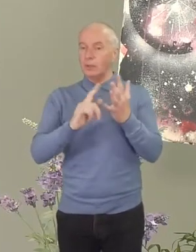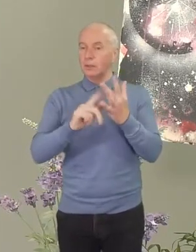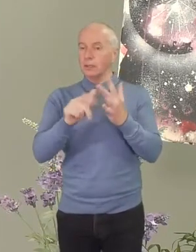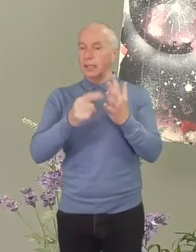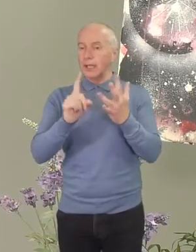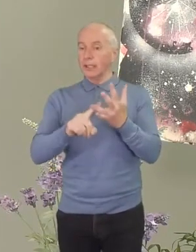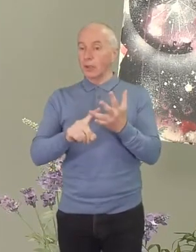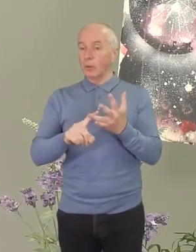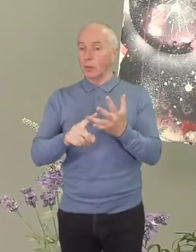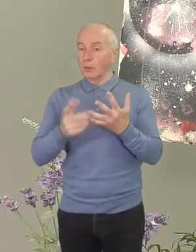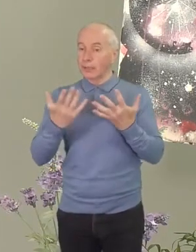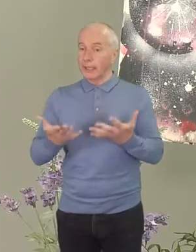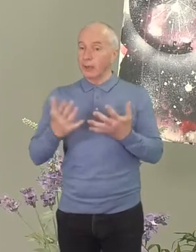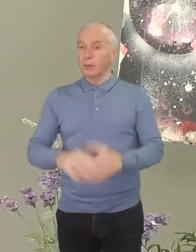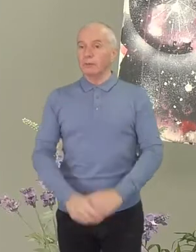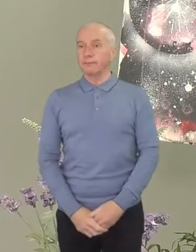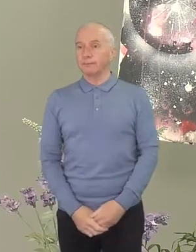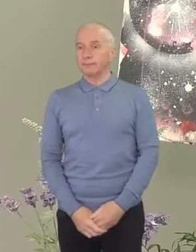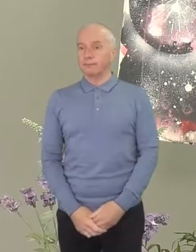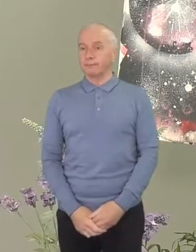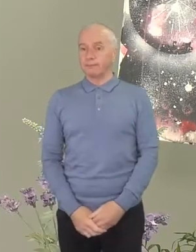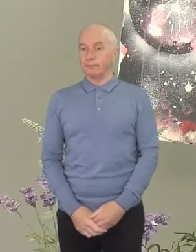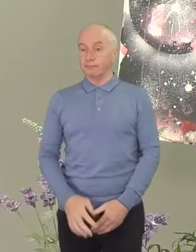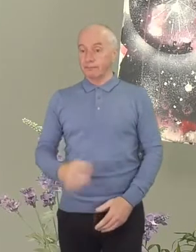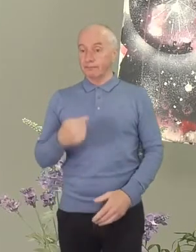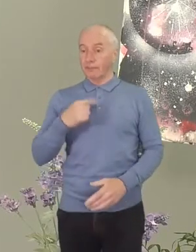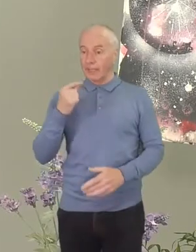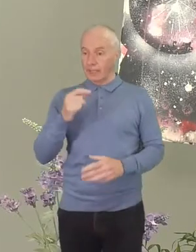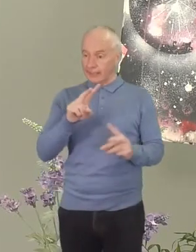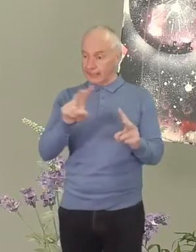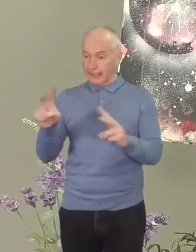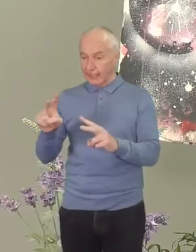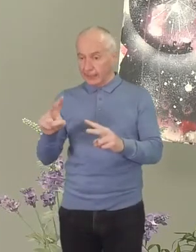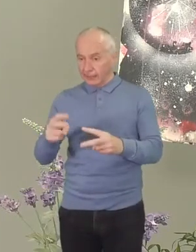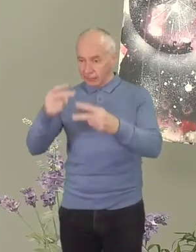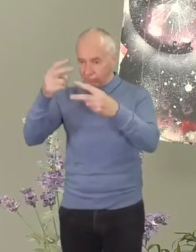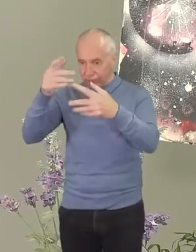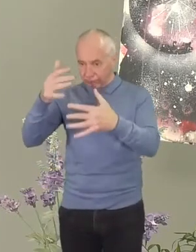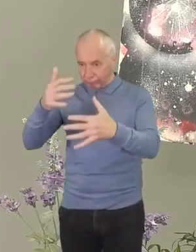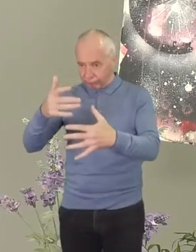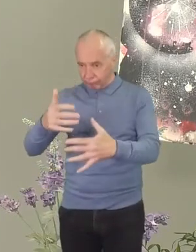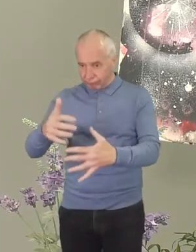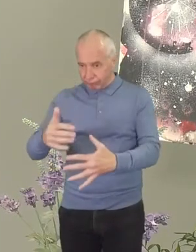vote, please, using Slido, I can see your responses and that will be good. Thank you.